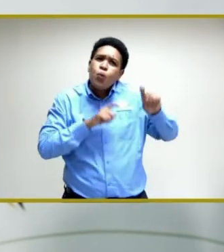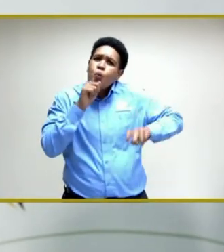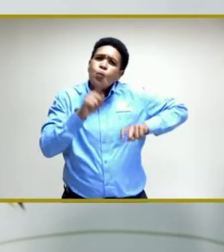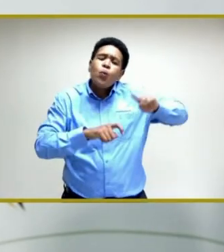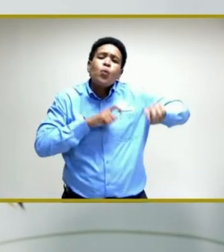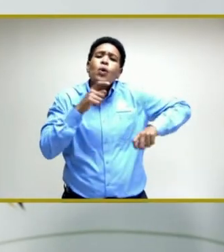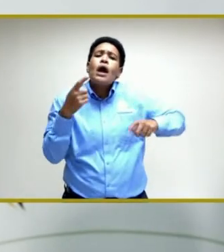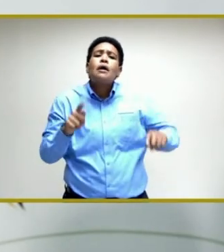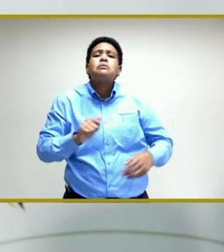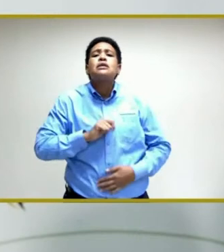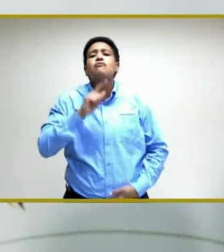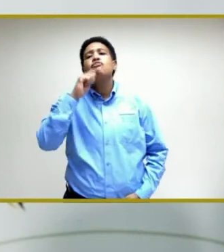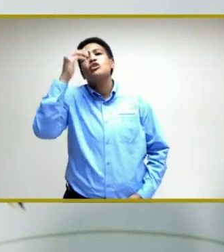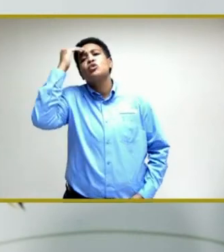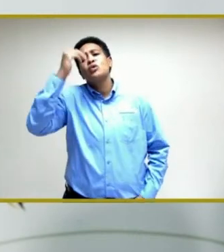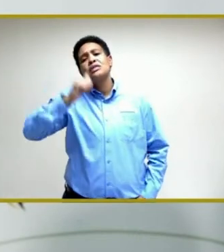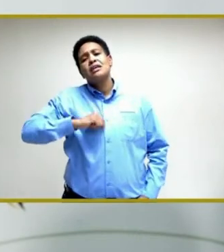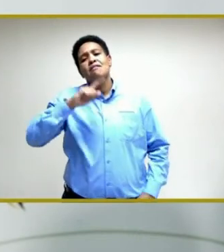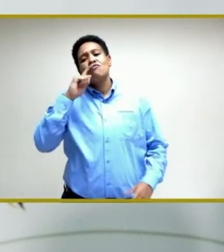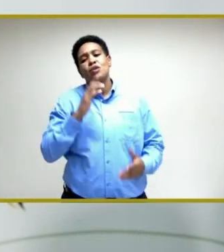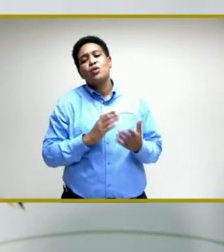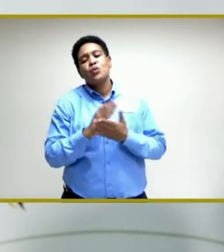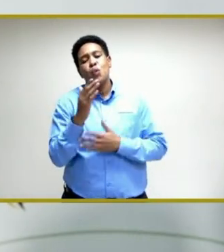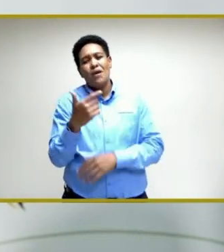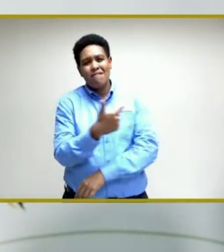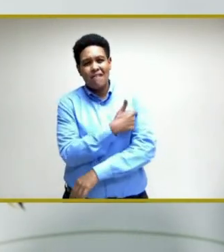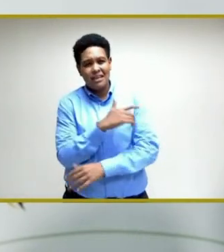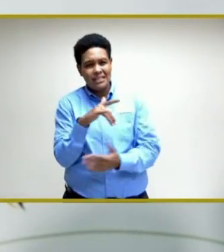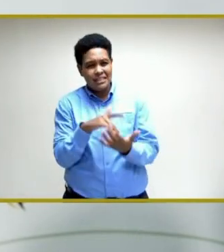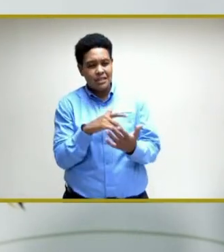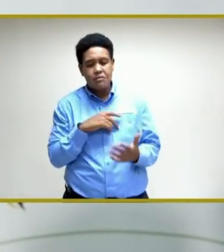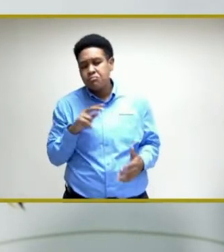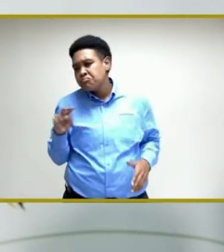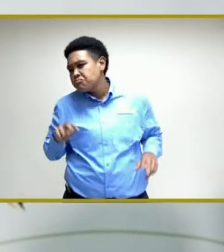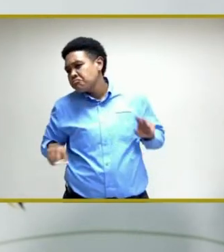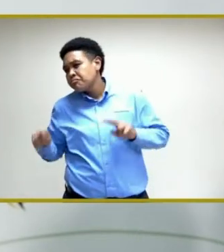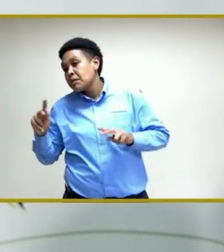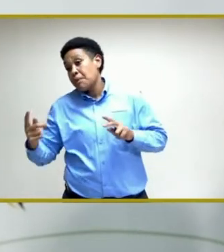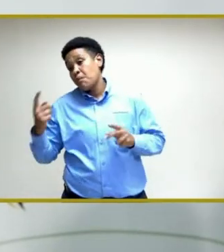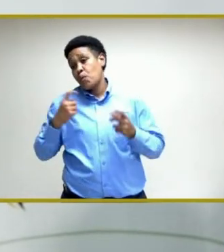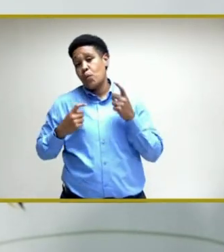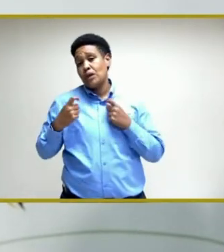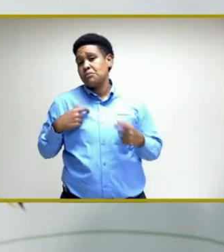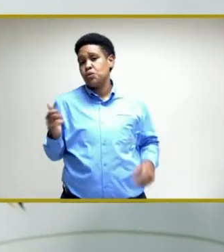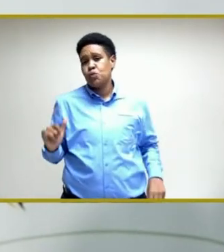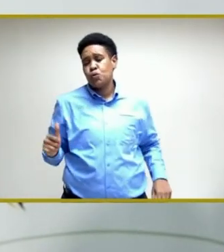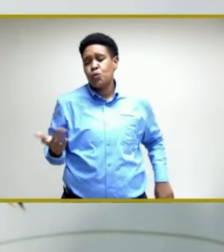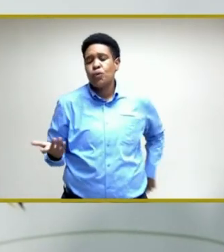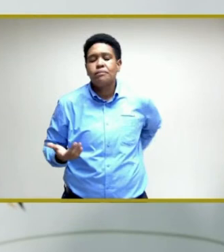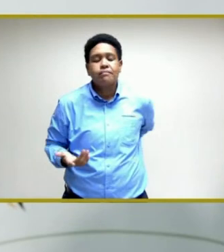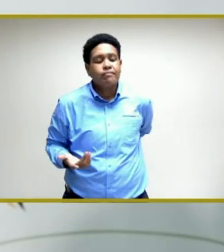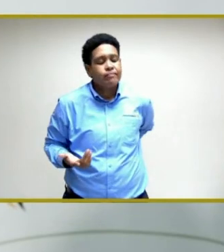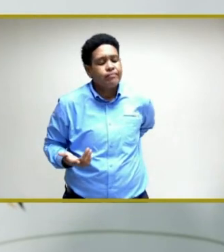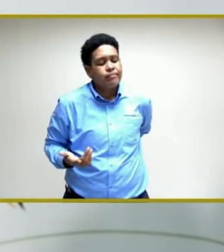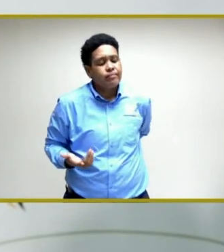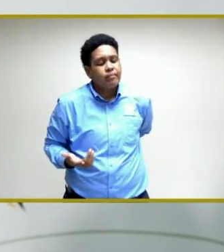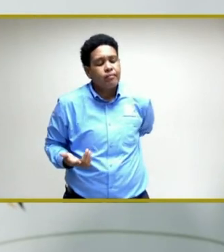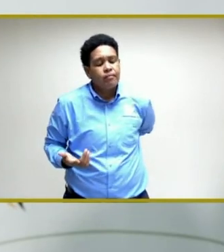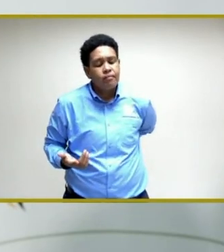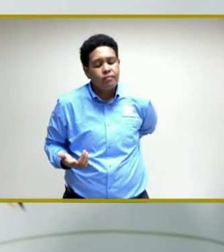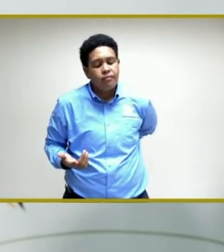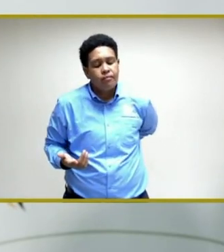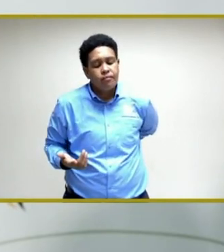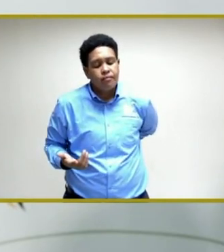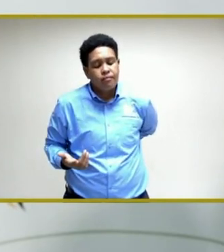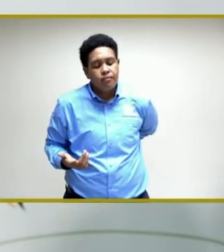I know that I have passed through the vaccination centers and persons have asked me questions. That's what we're there for.